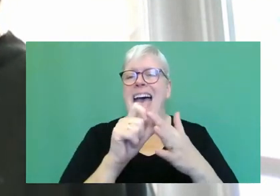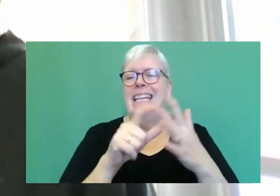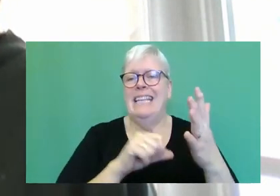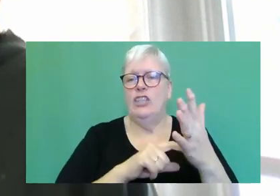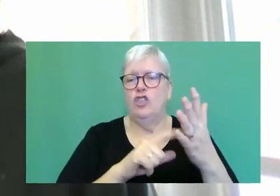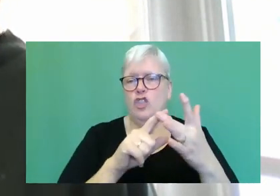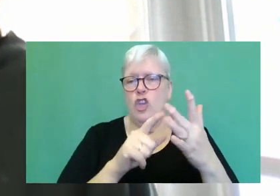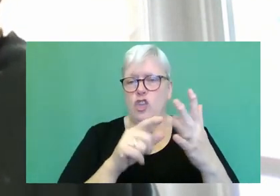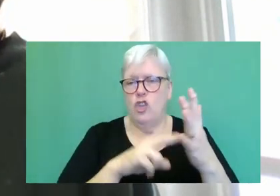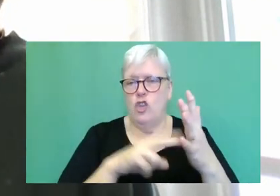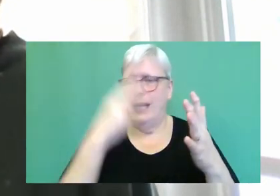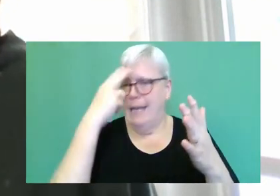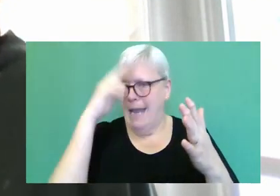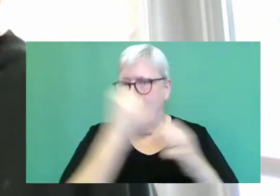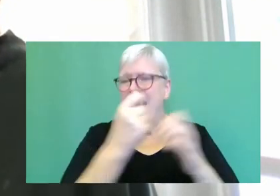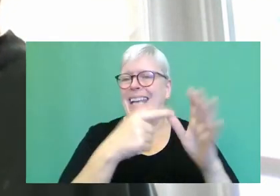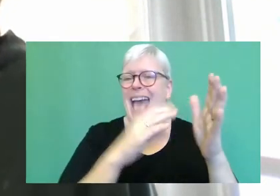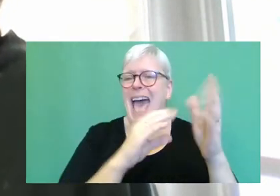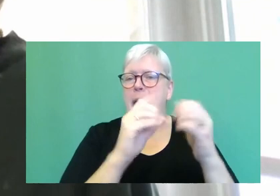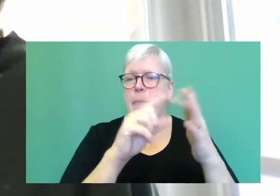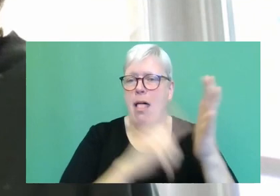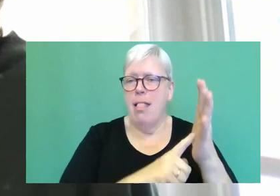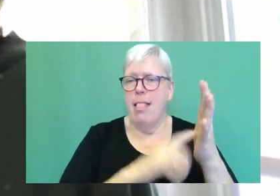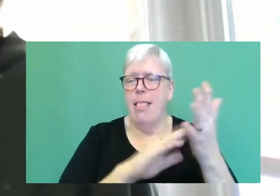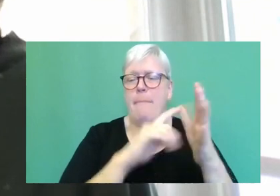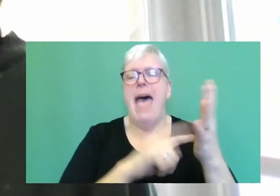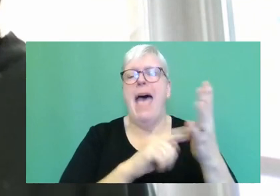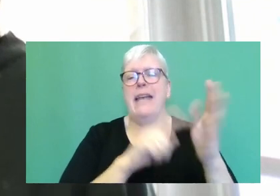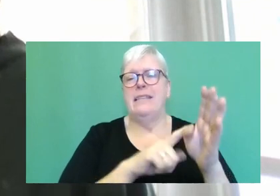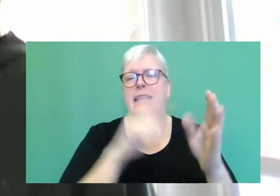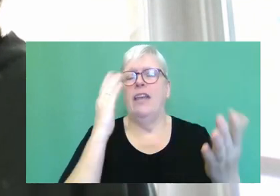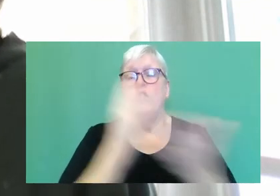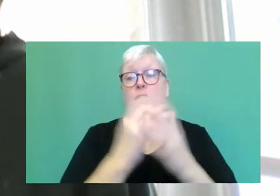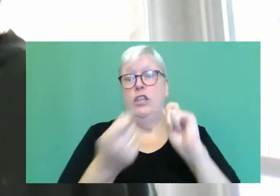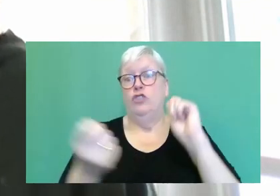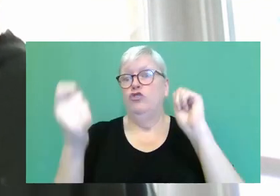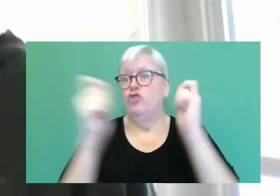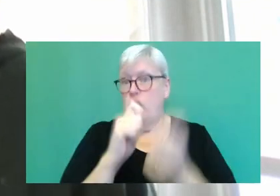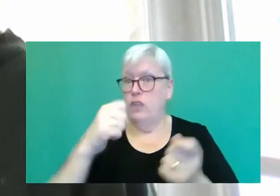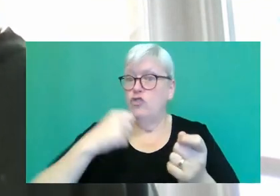you know, he sort of radically changed my understanding of what addiction is and where it comes from.